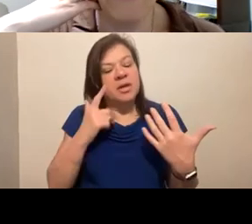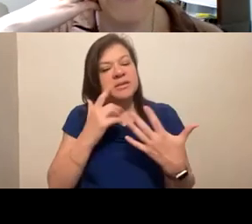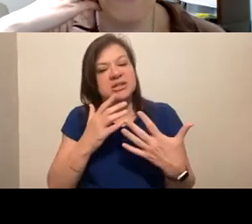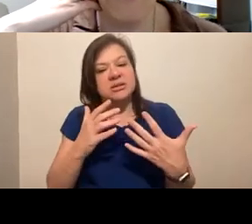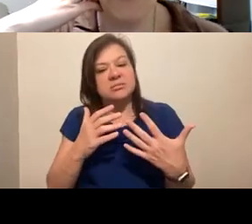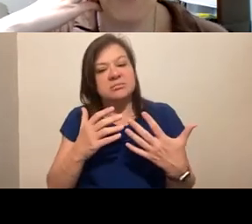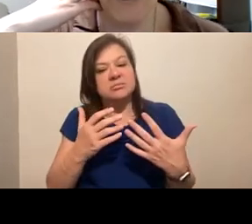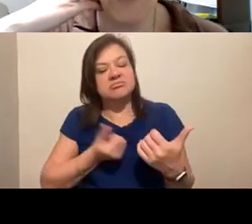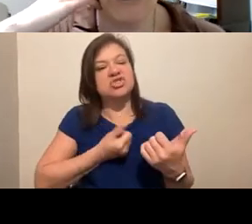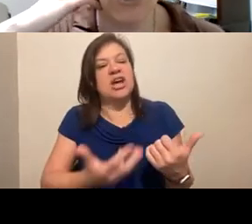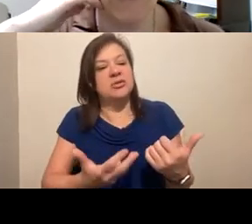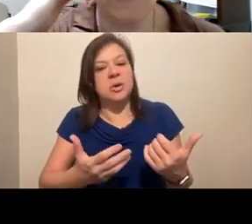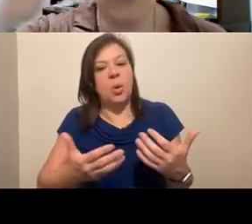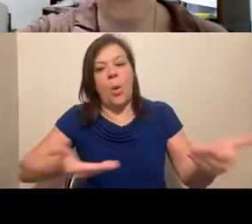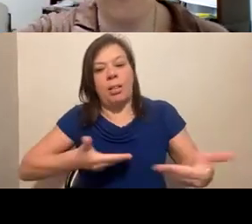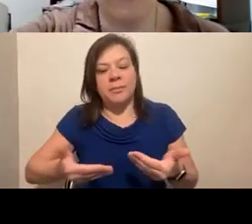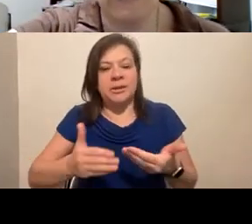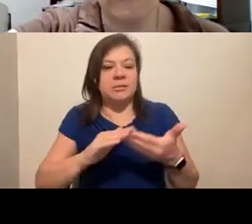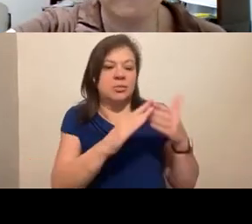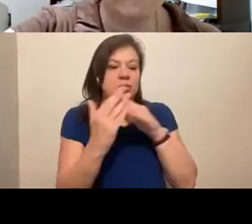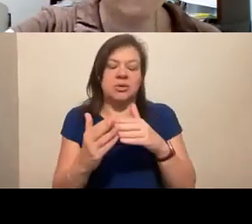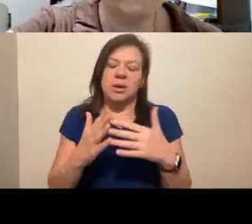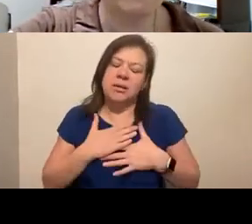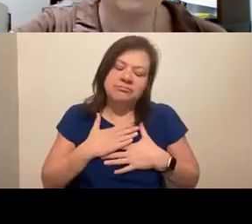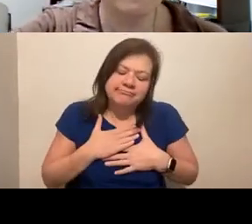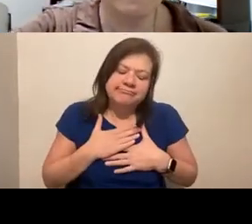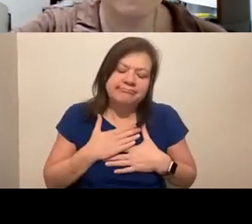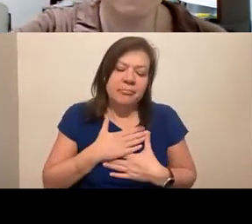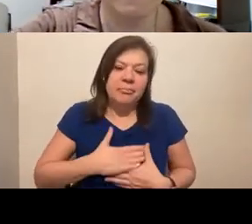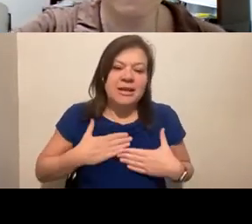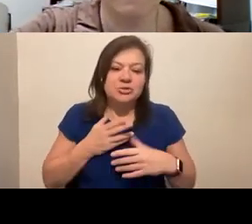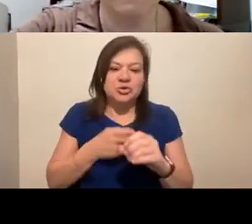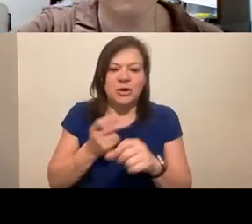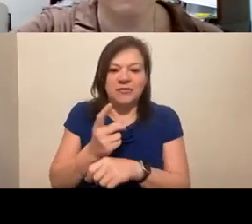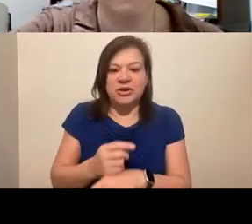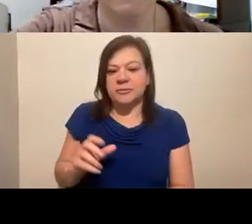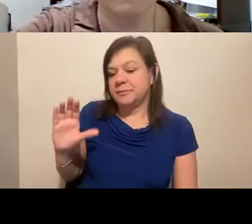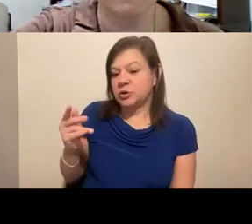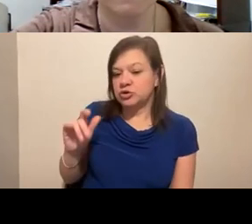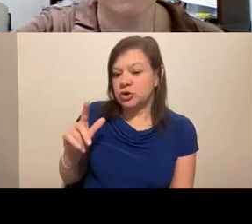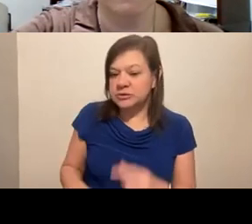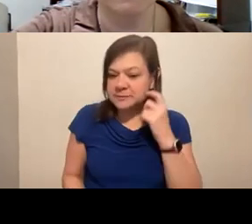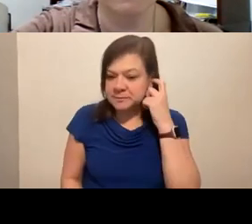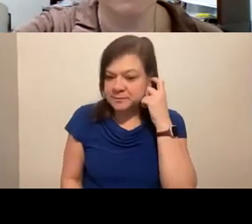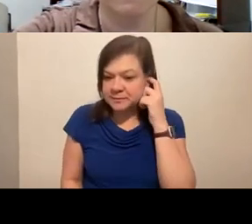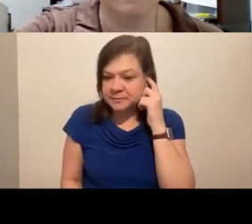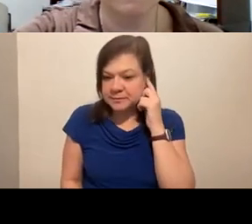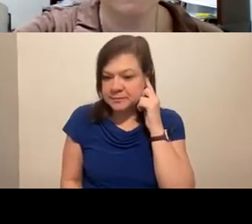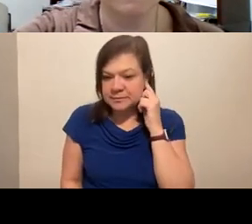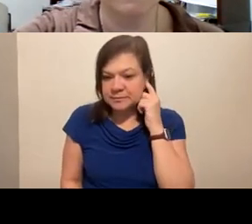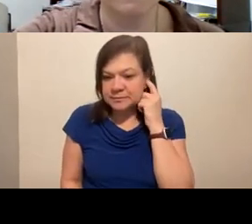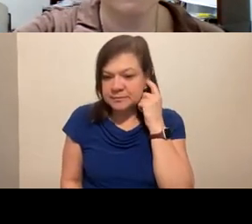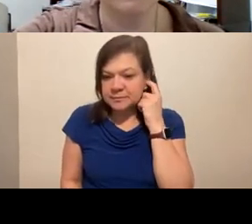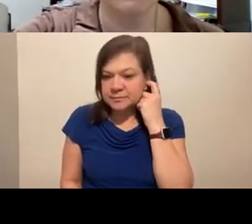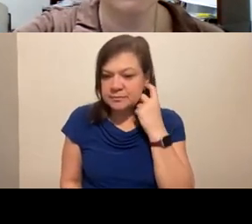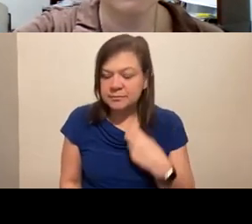And it's really a pleasure to be part of it every year. This is Charles again. And I think it's worth repeating sort